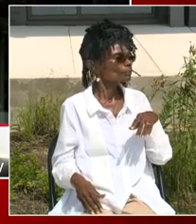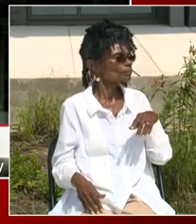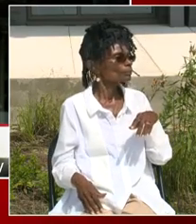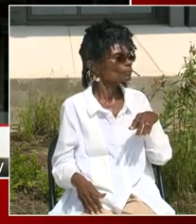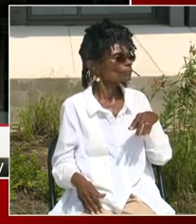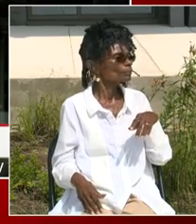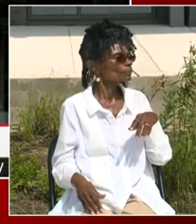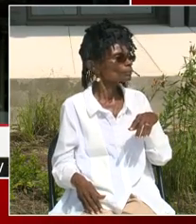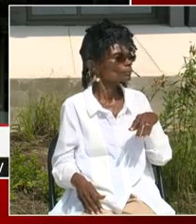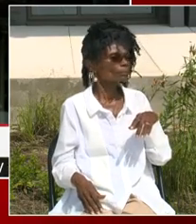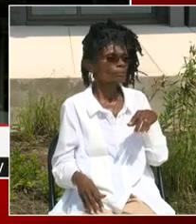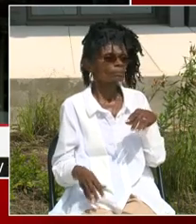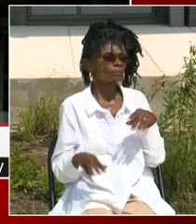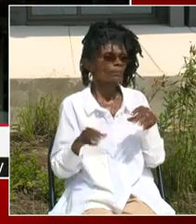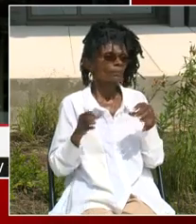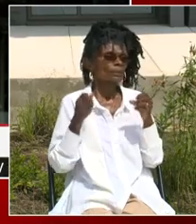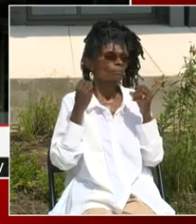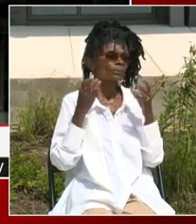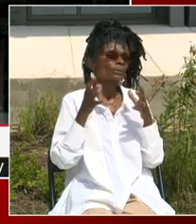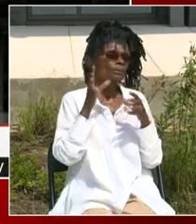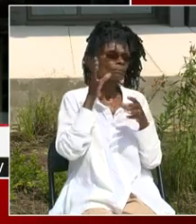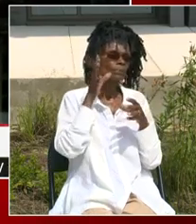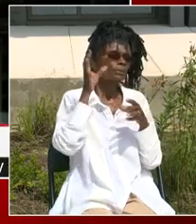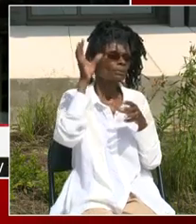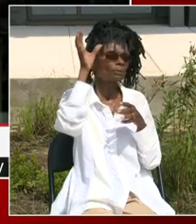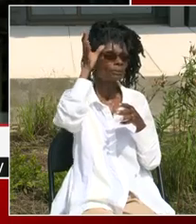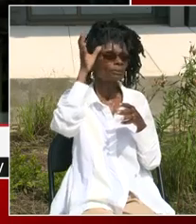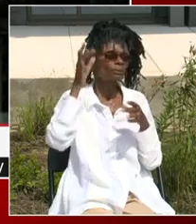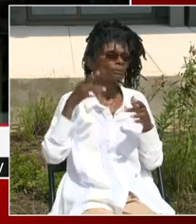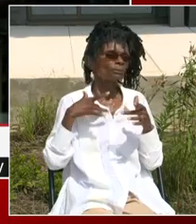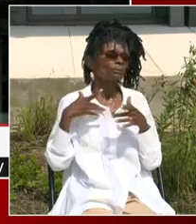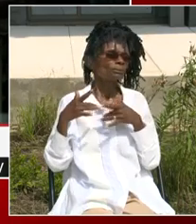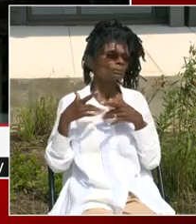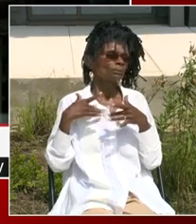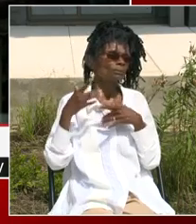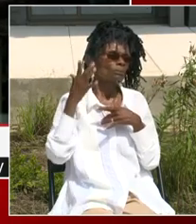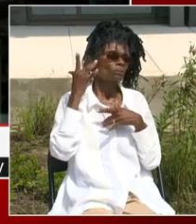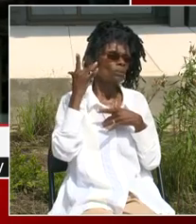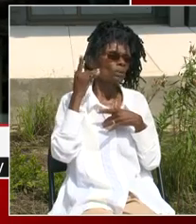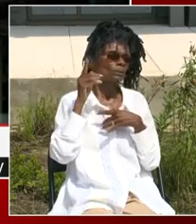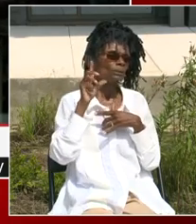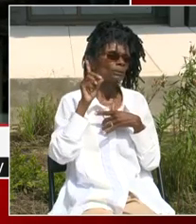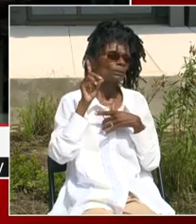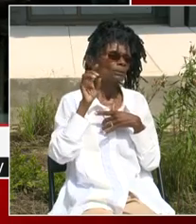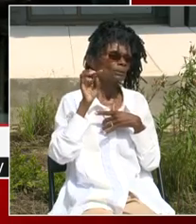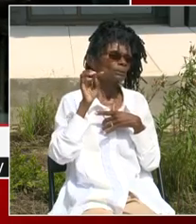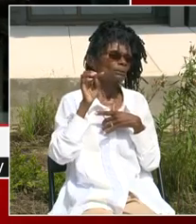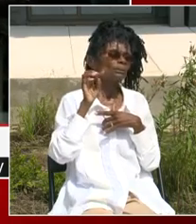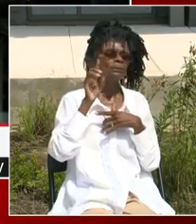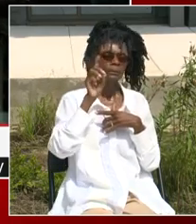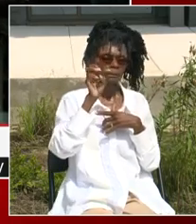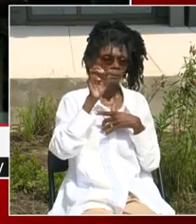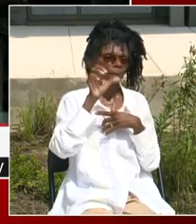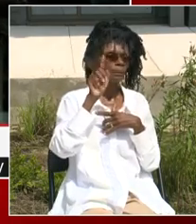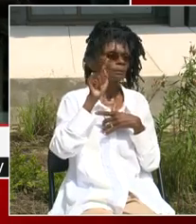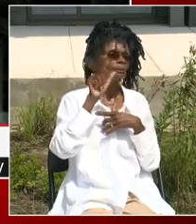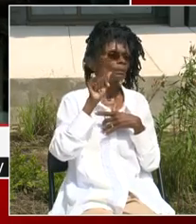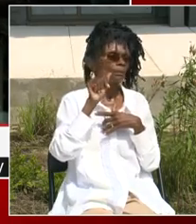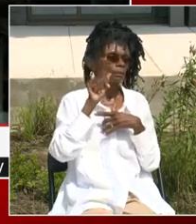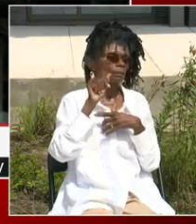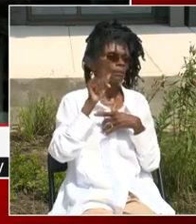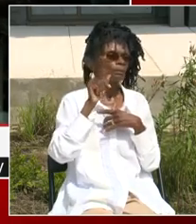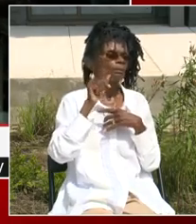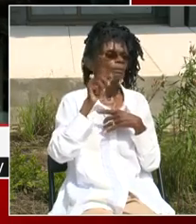much concerned about the depth of learning and returning to school. Sure. So we have a